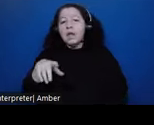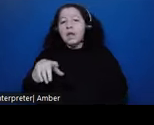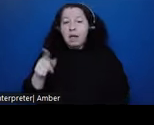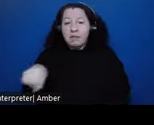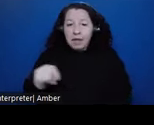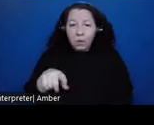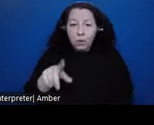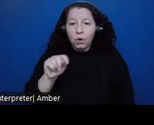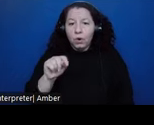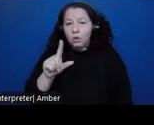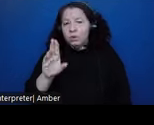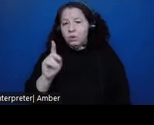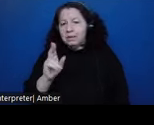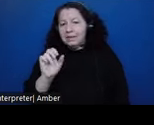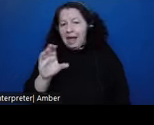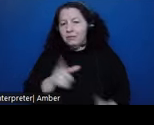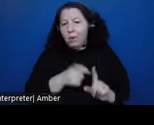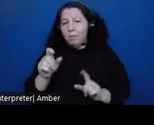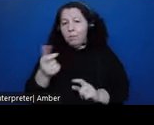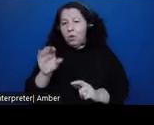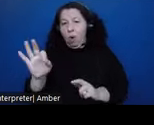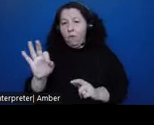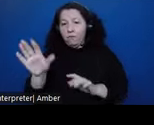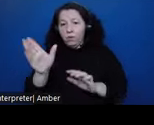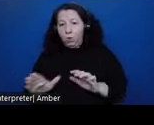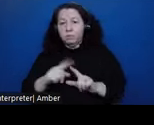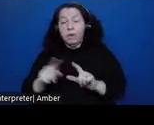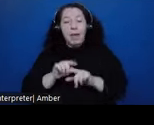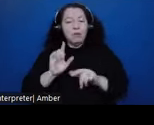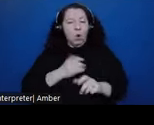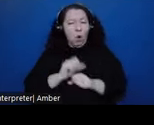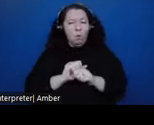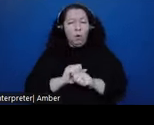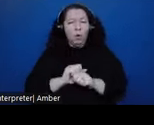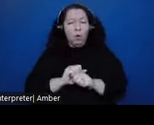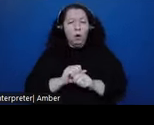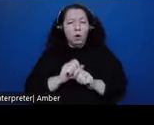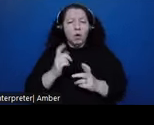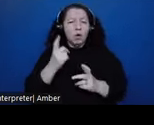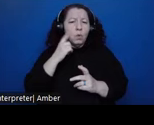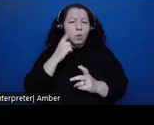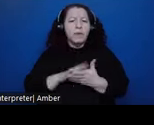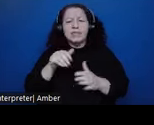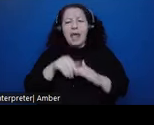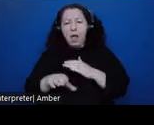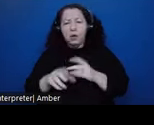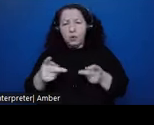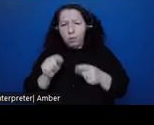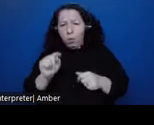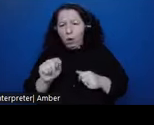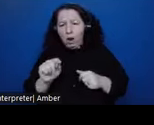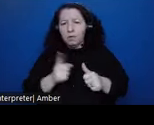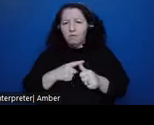identify, based on our work here, the entry point and the first encounter with people from Tlaxcala, though these were